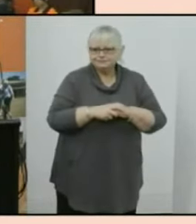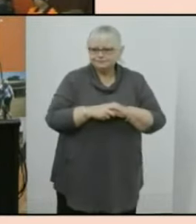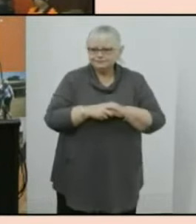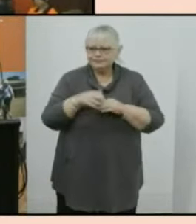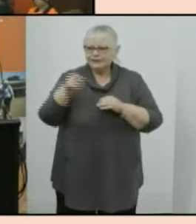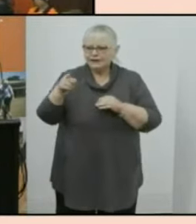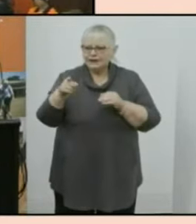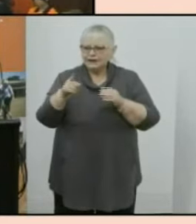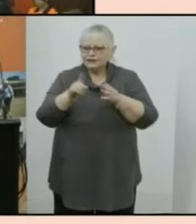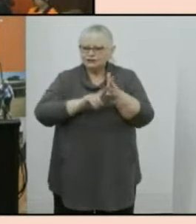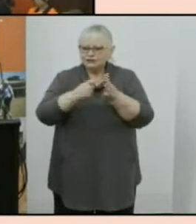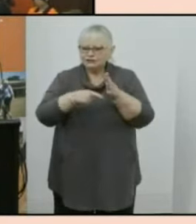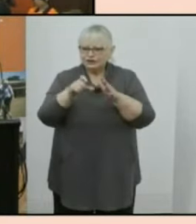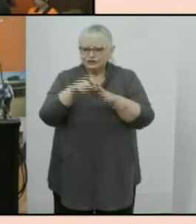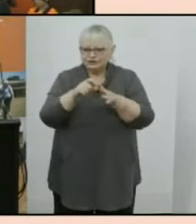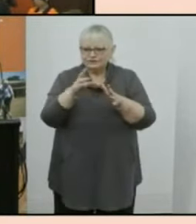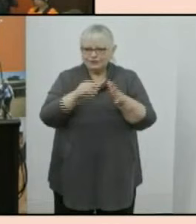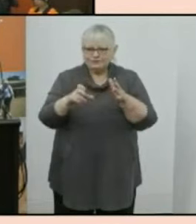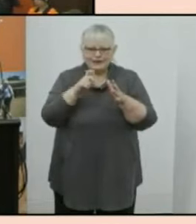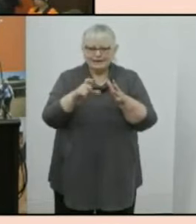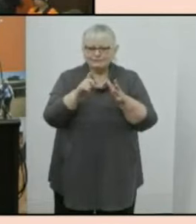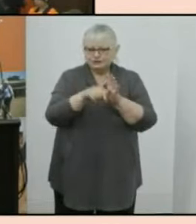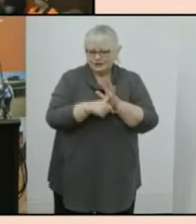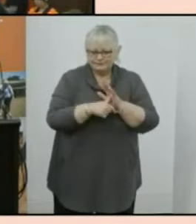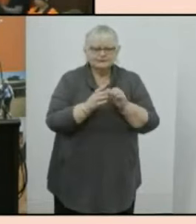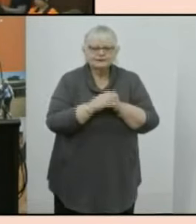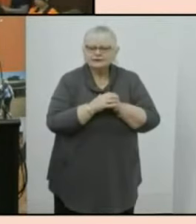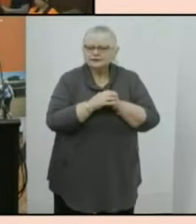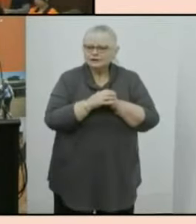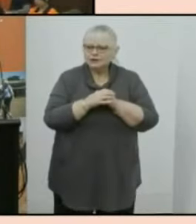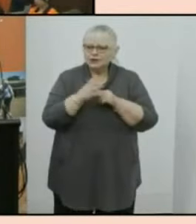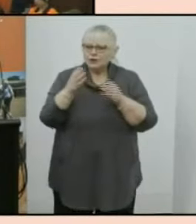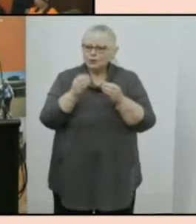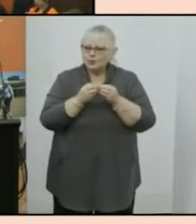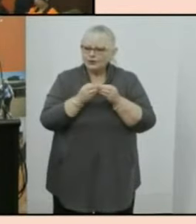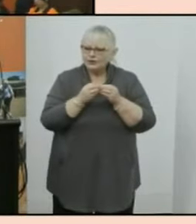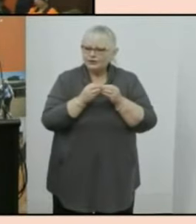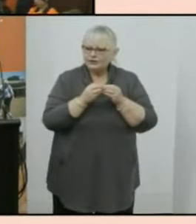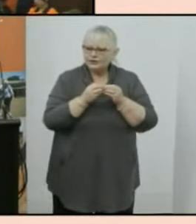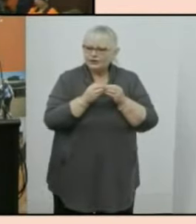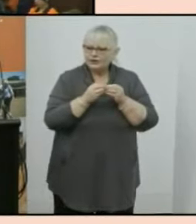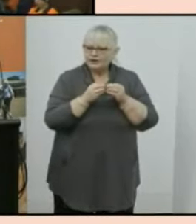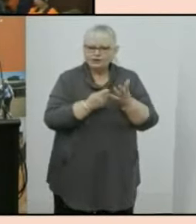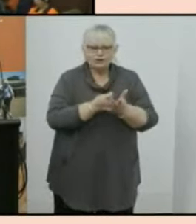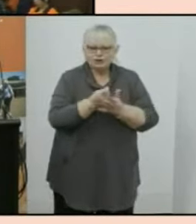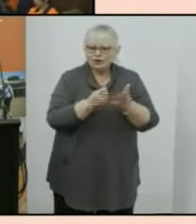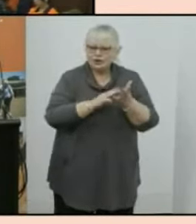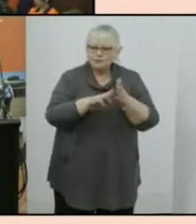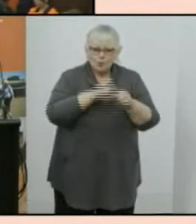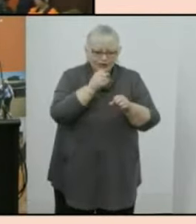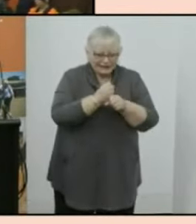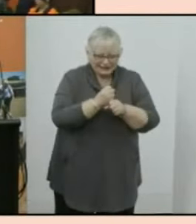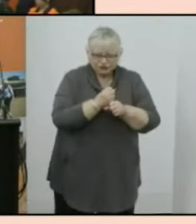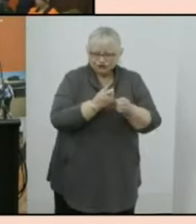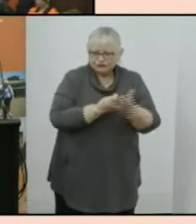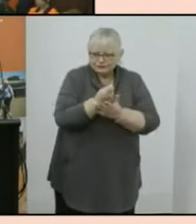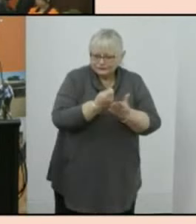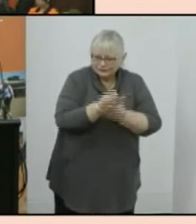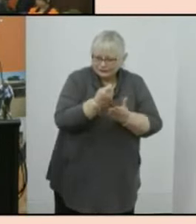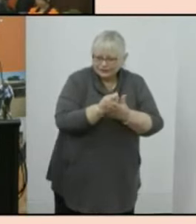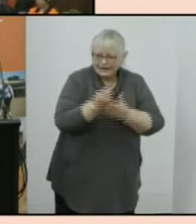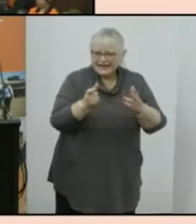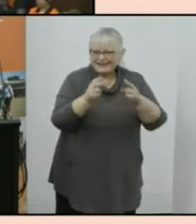from the canberra times look i just want to ask with regards to kind of the mortgage and the housing makeup in australia